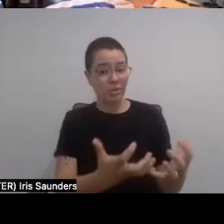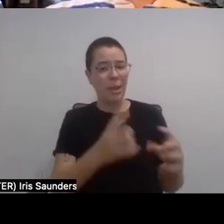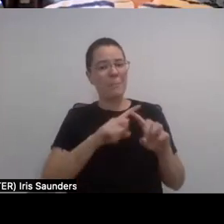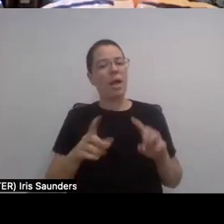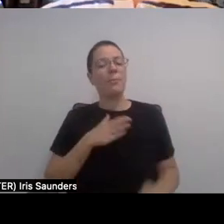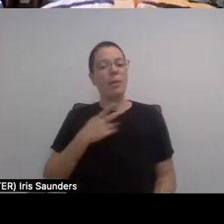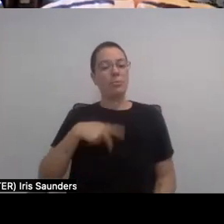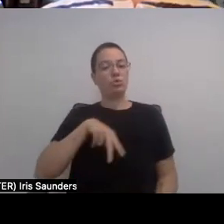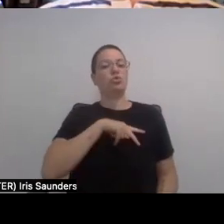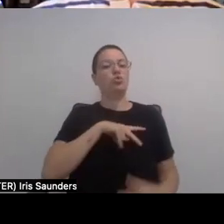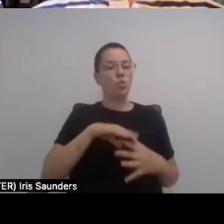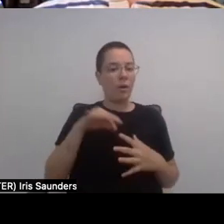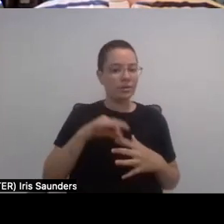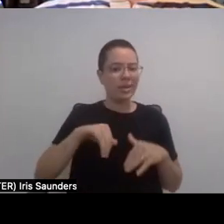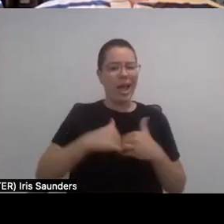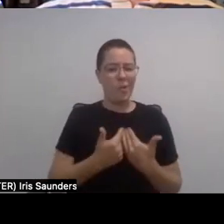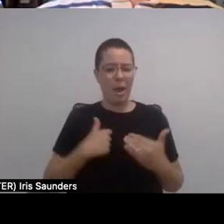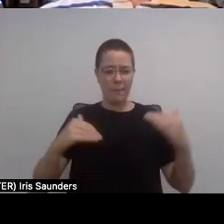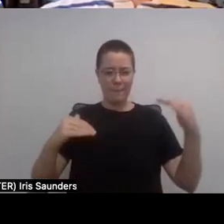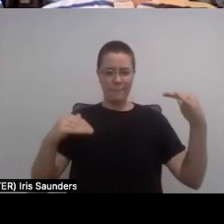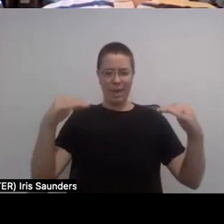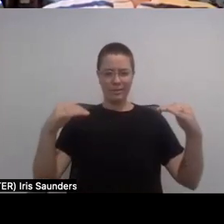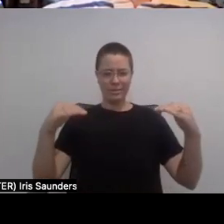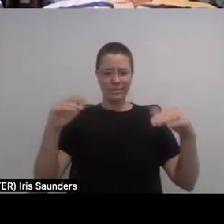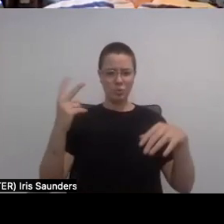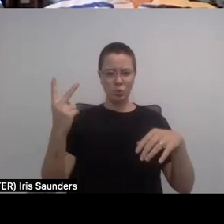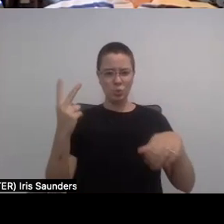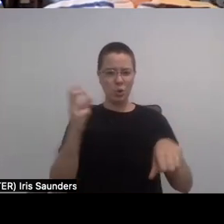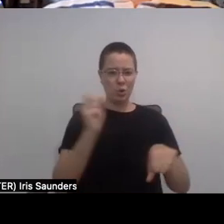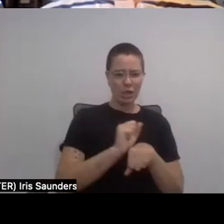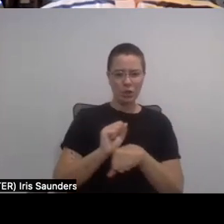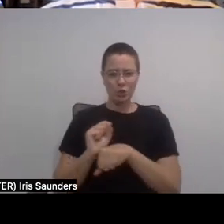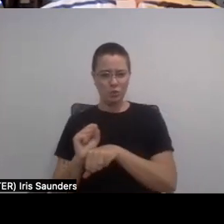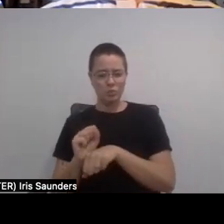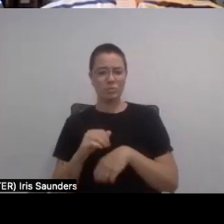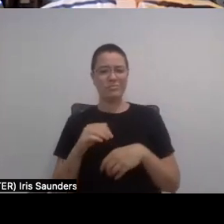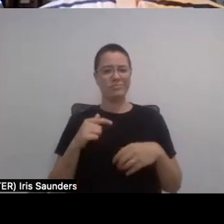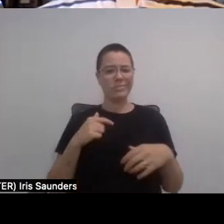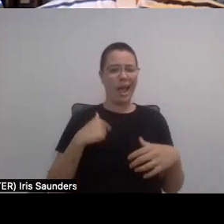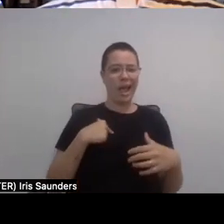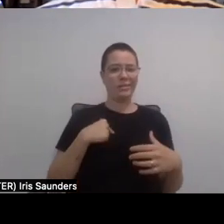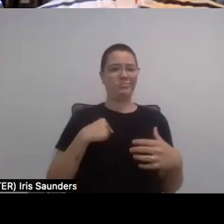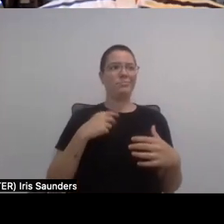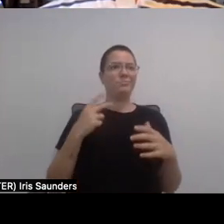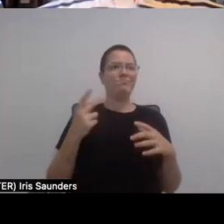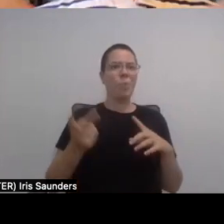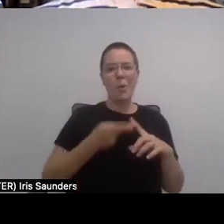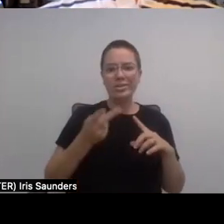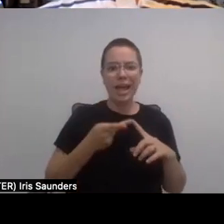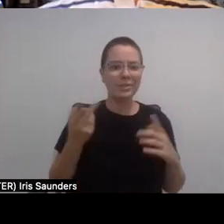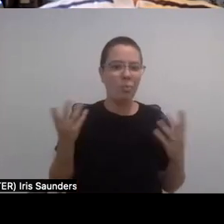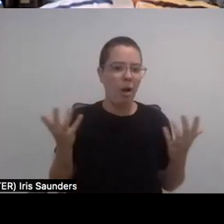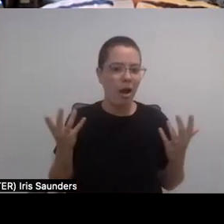balance, you know, two careers right now? And how do I prioritize? Um, you know, my